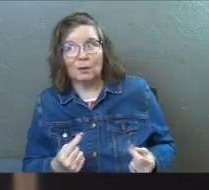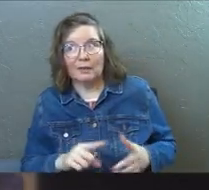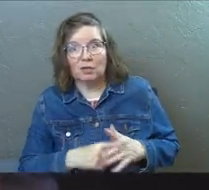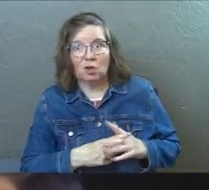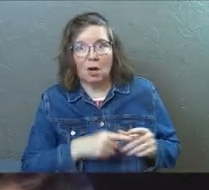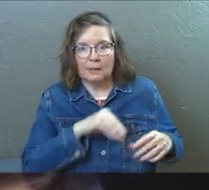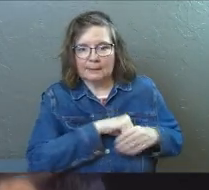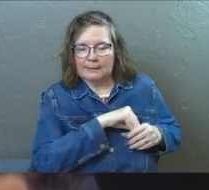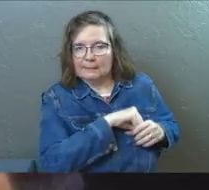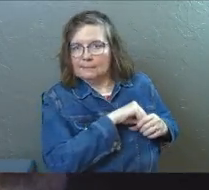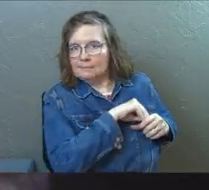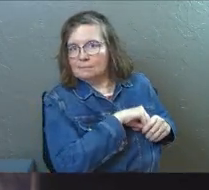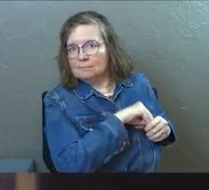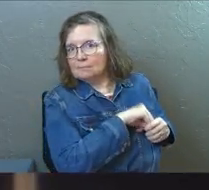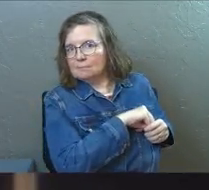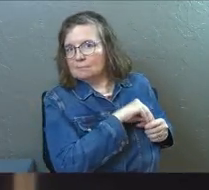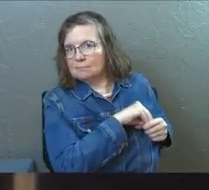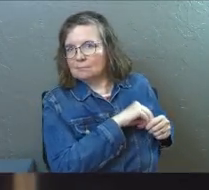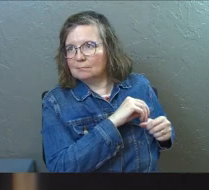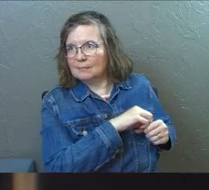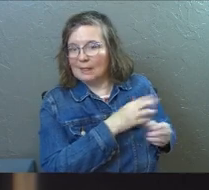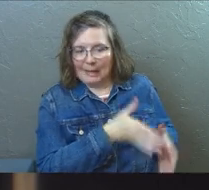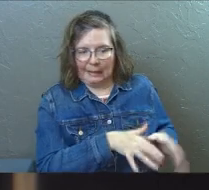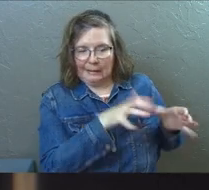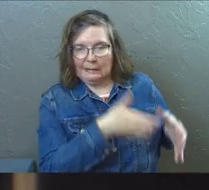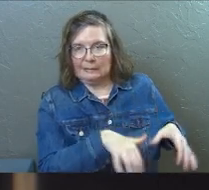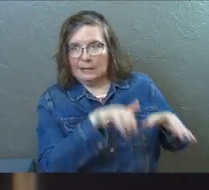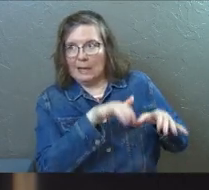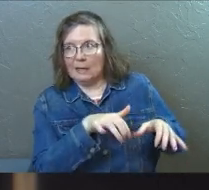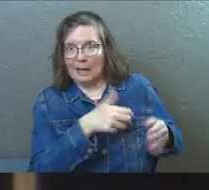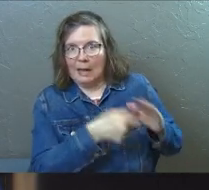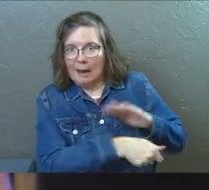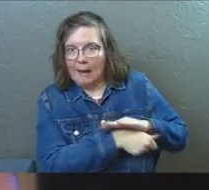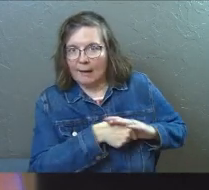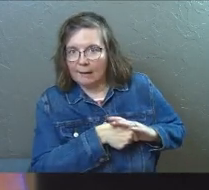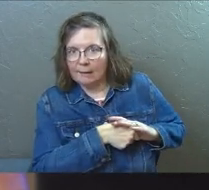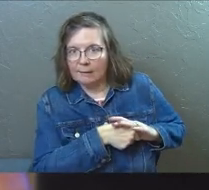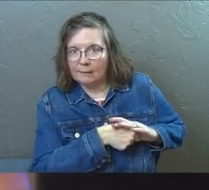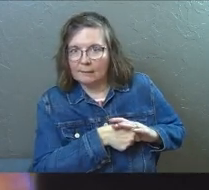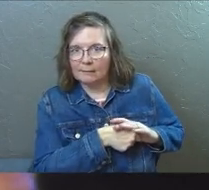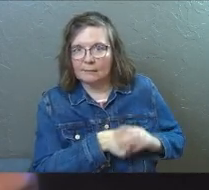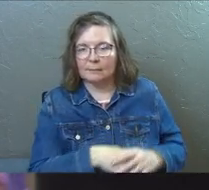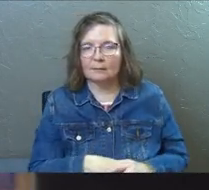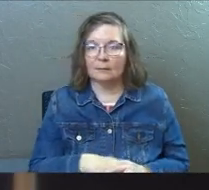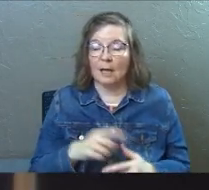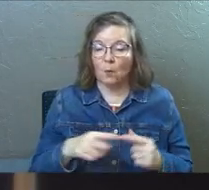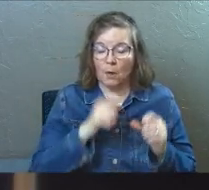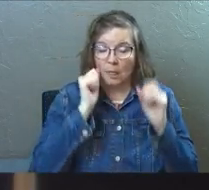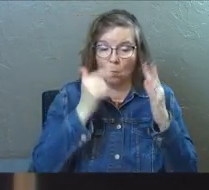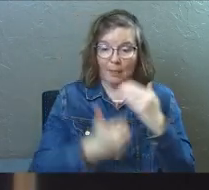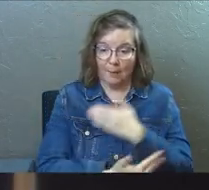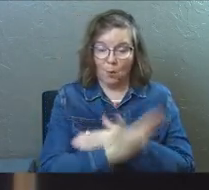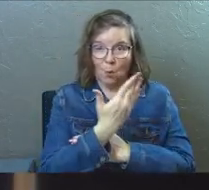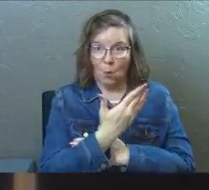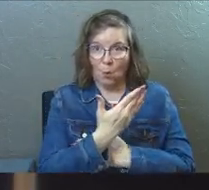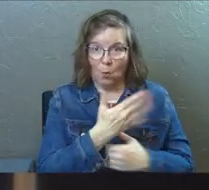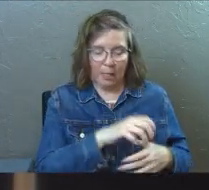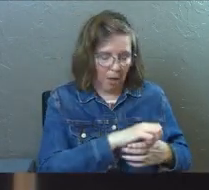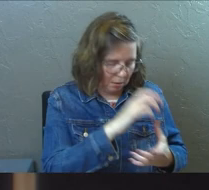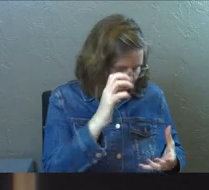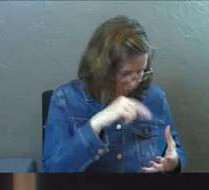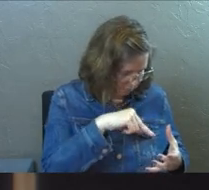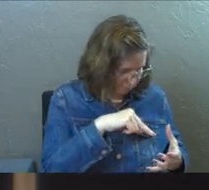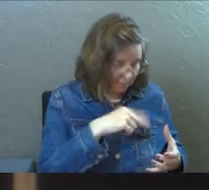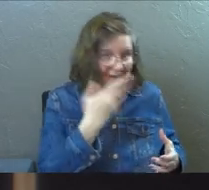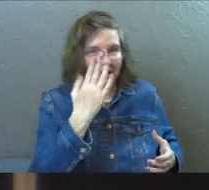started storing extra like in containers and hiding it. And when they woke up the next morning, God's like,